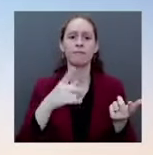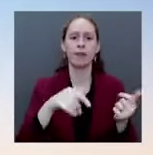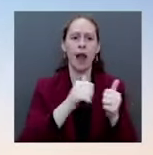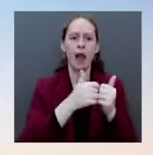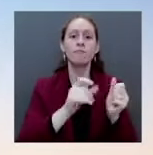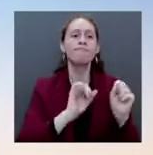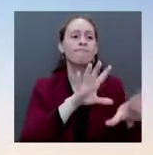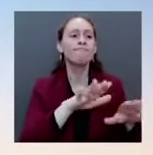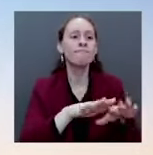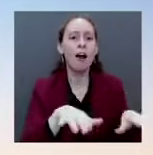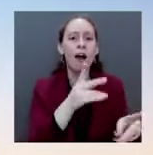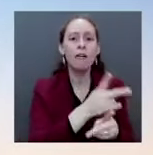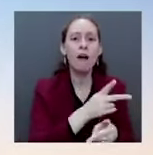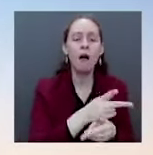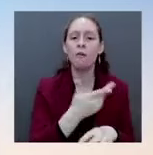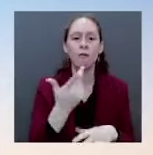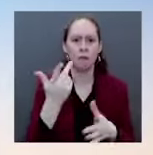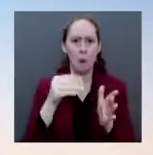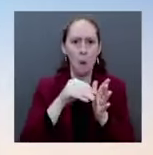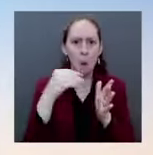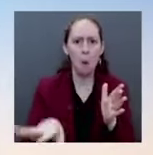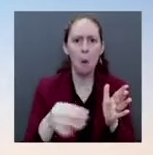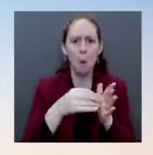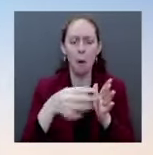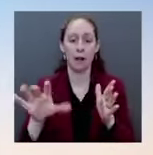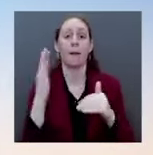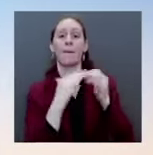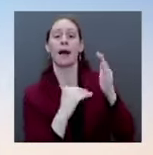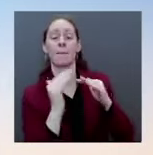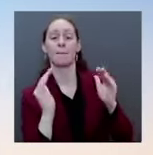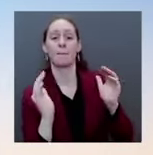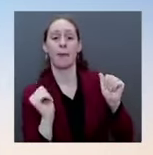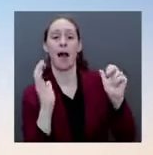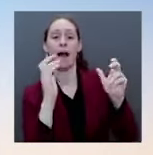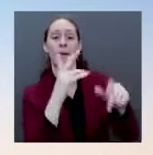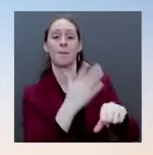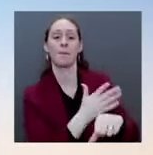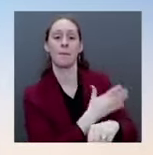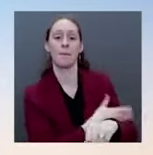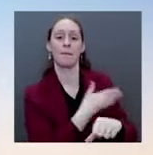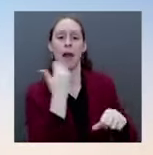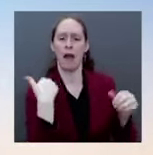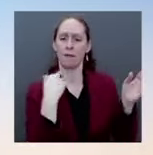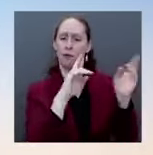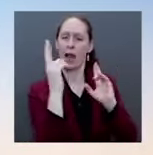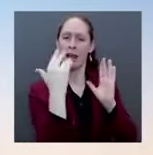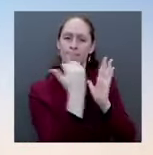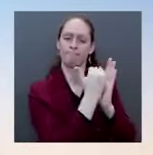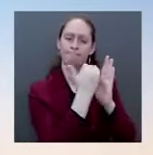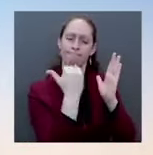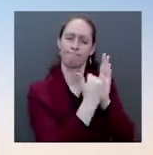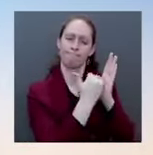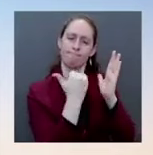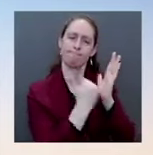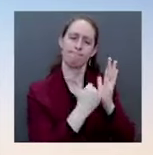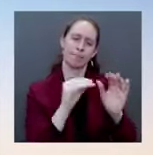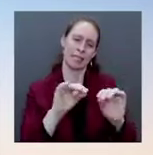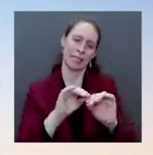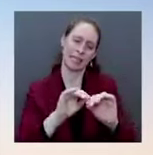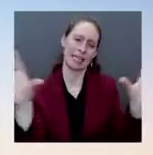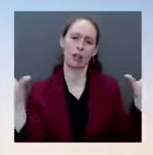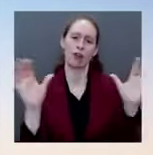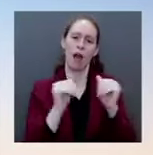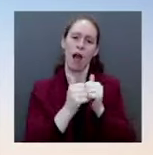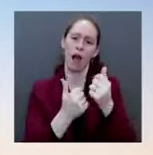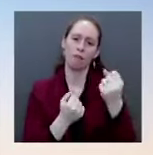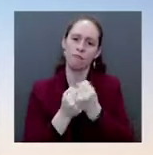address those issues by providing a tax cut to families directly in their pocketbook. And